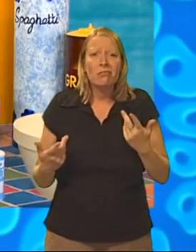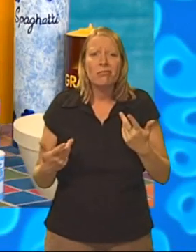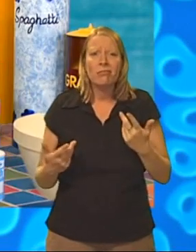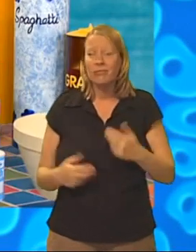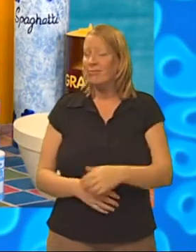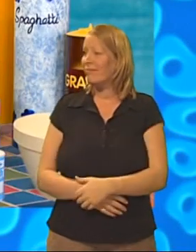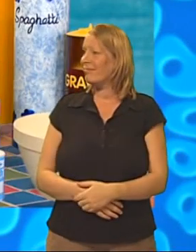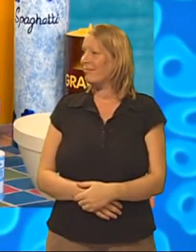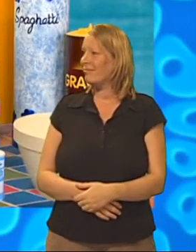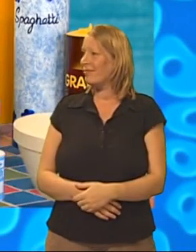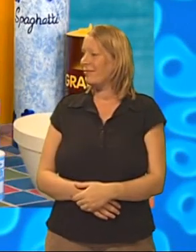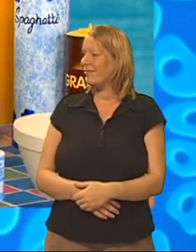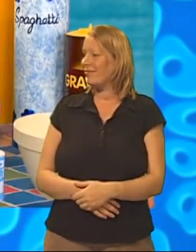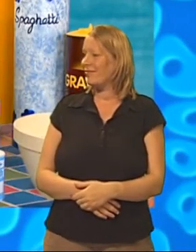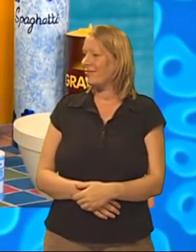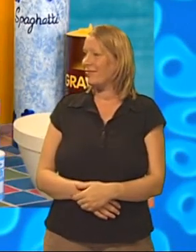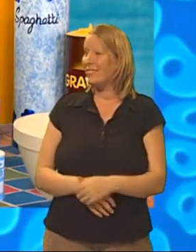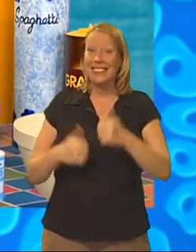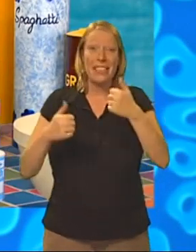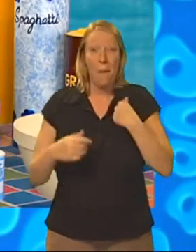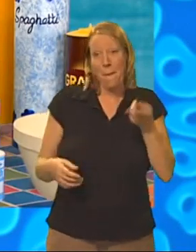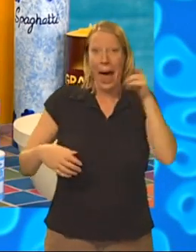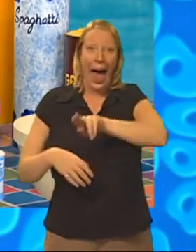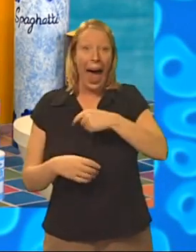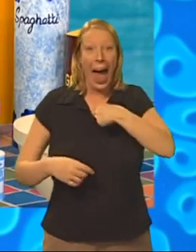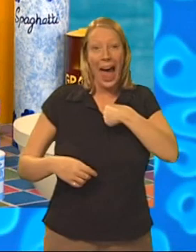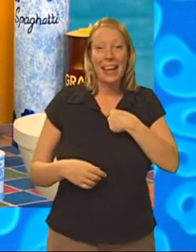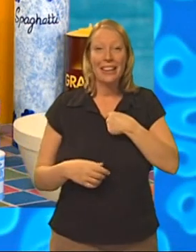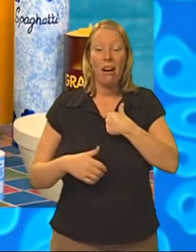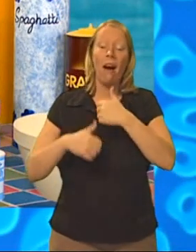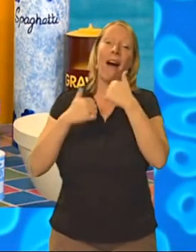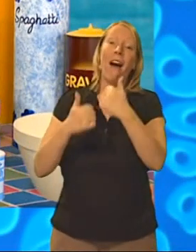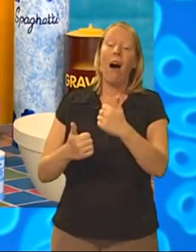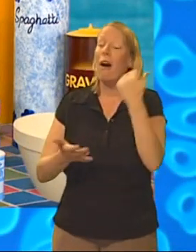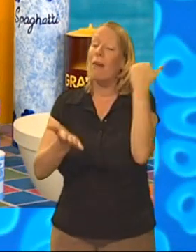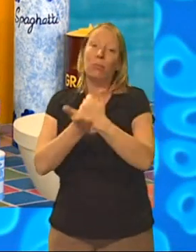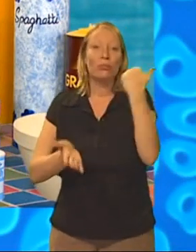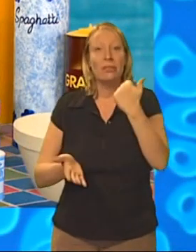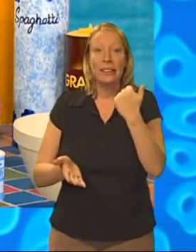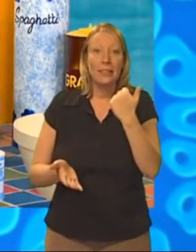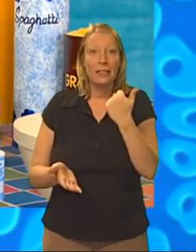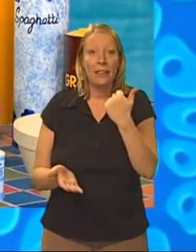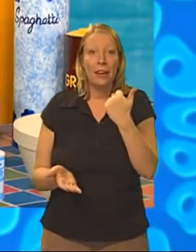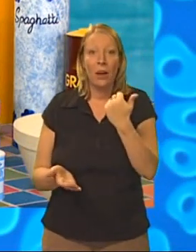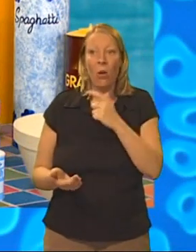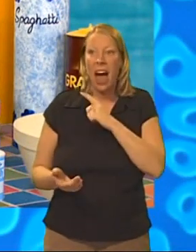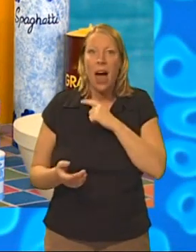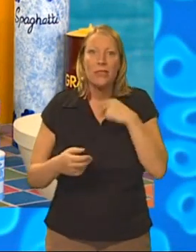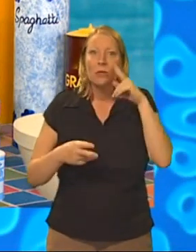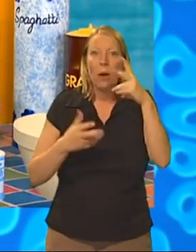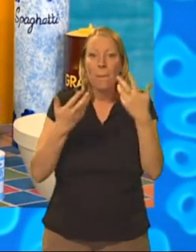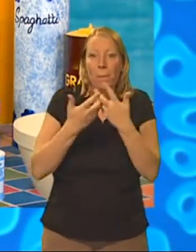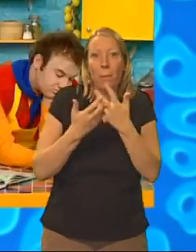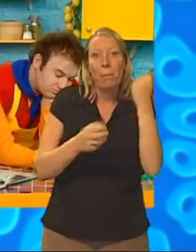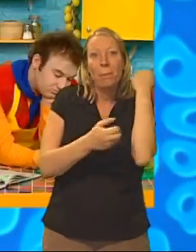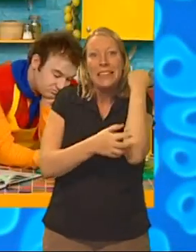Wahey! Hee-hee! I'm back! Oh, Ben! was brilliant! I saw how biscuits are made!